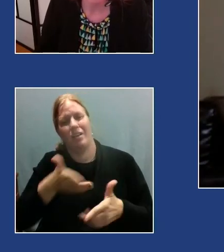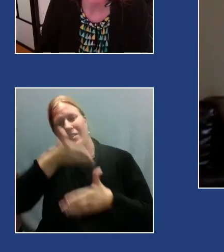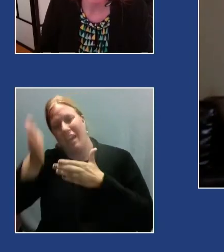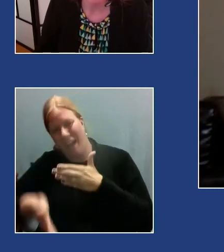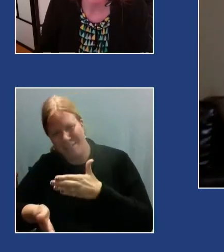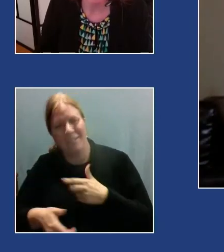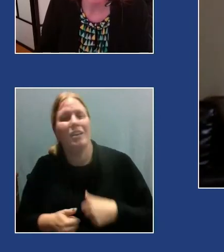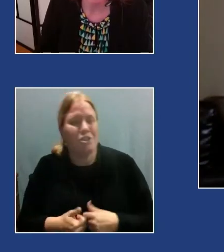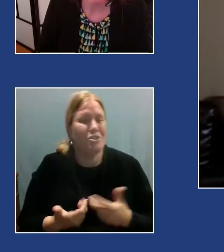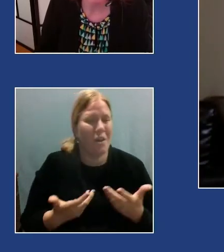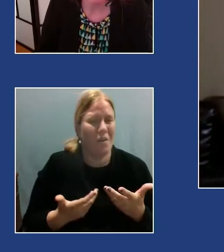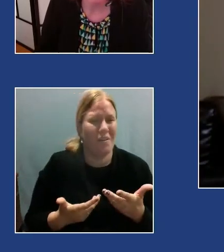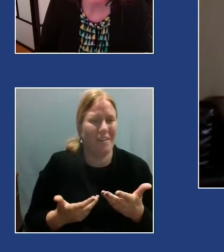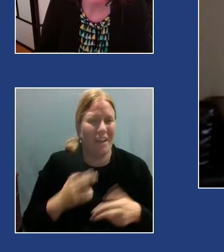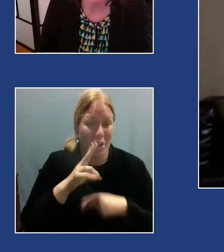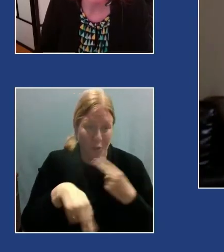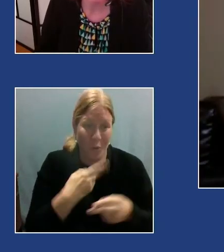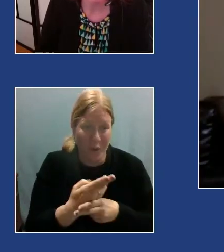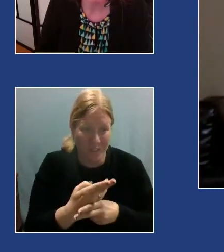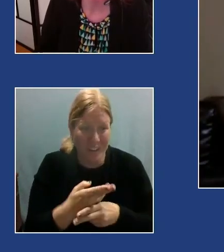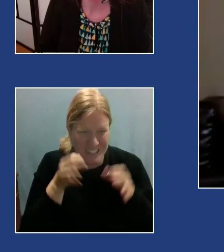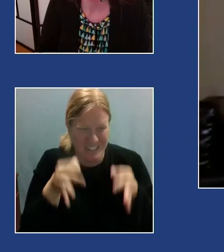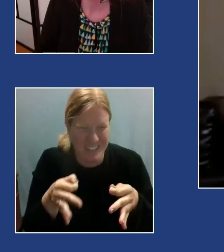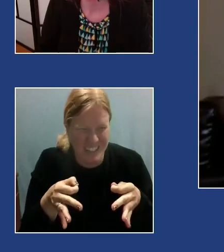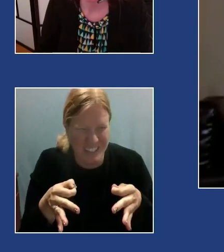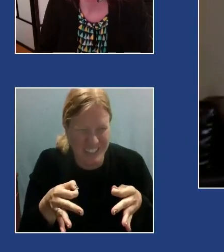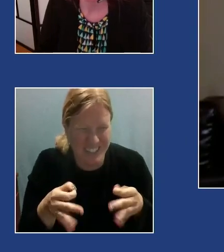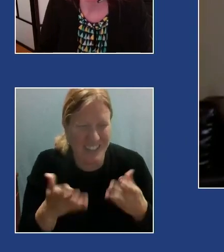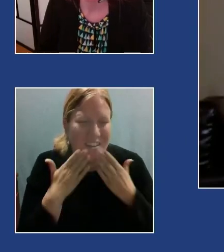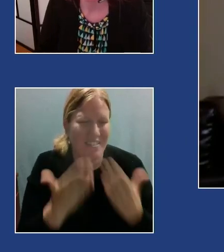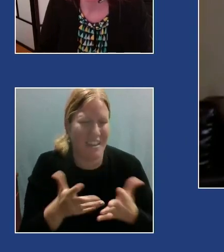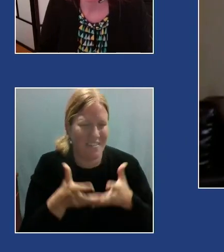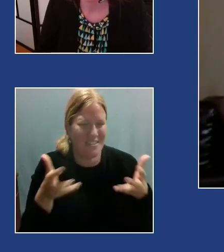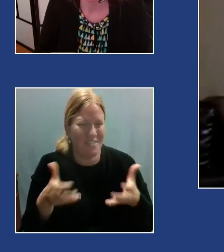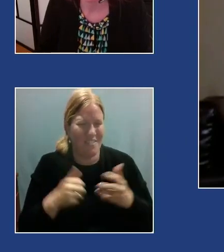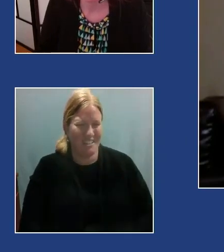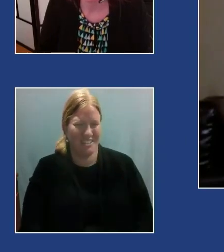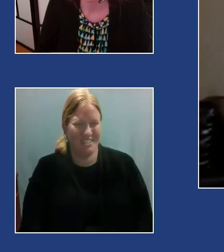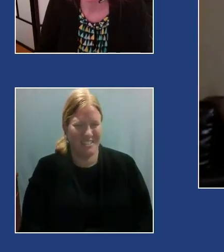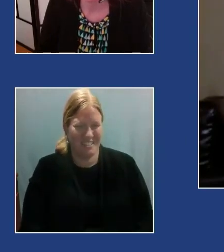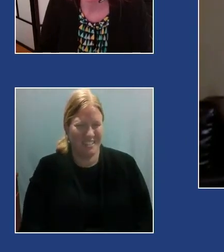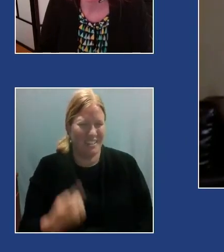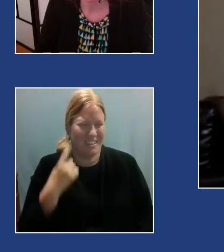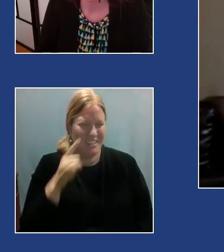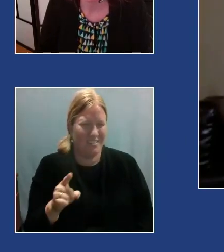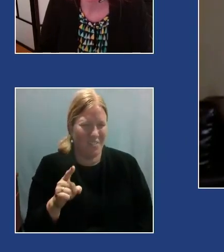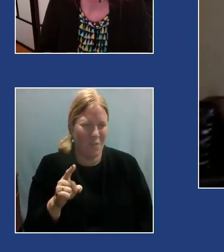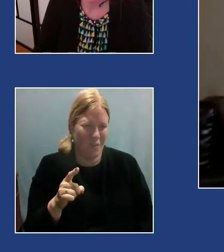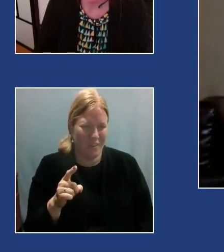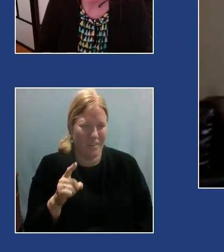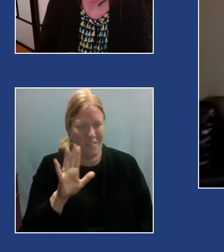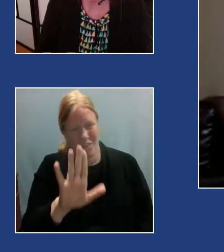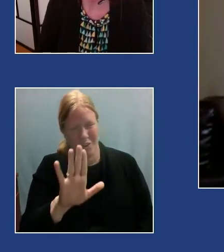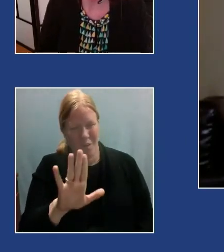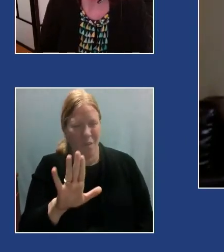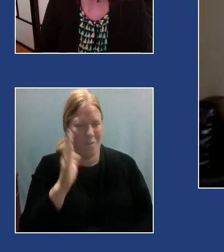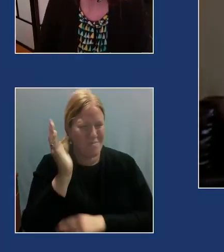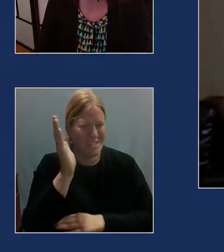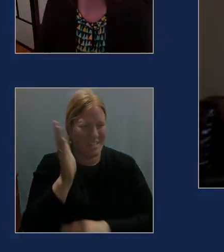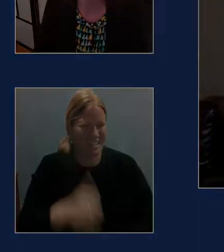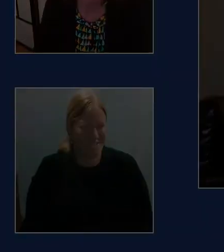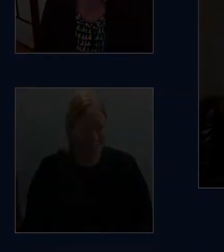it was a universal executive decision. So thank you so much for your presentation.